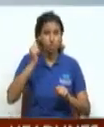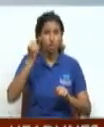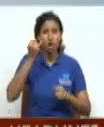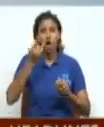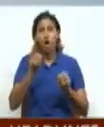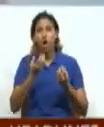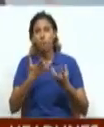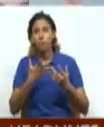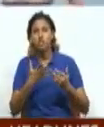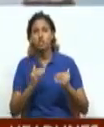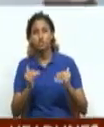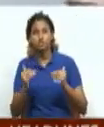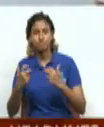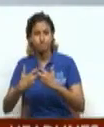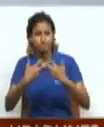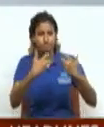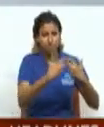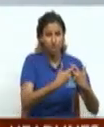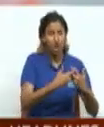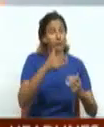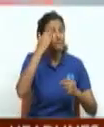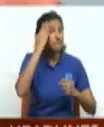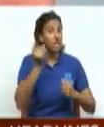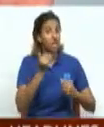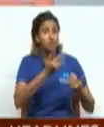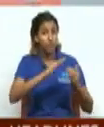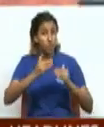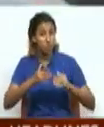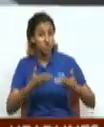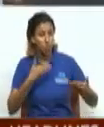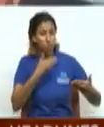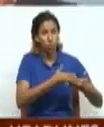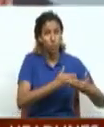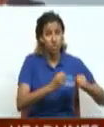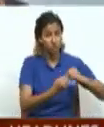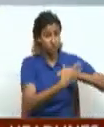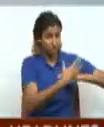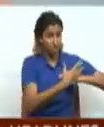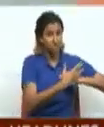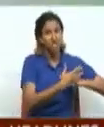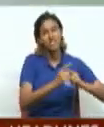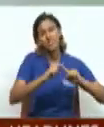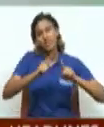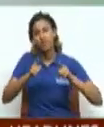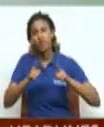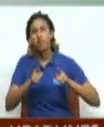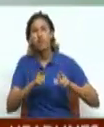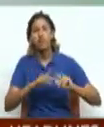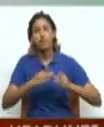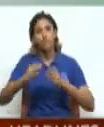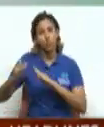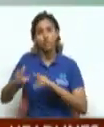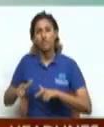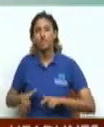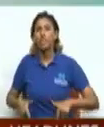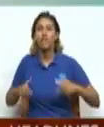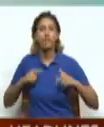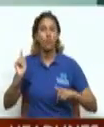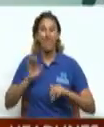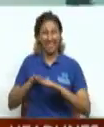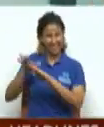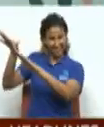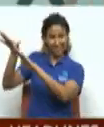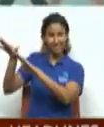communities may face different issues than communities that, let's say, live on a hill. However, he did underscore the will